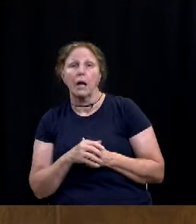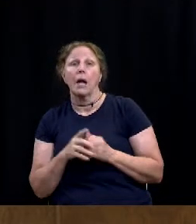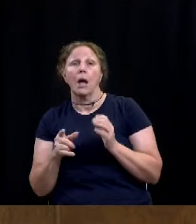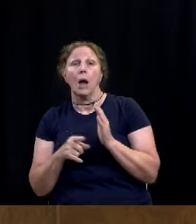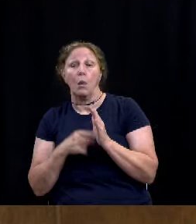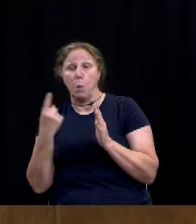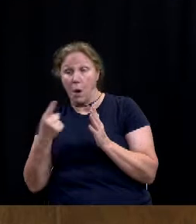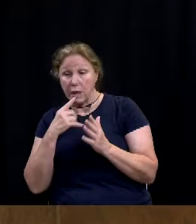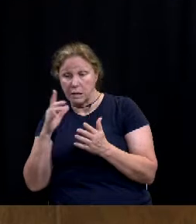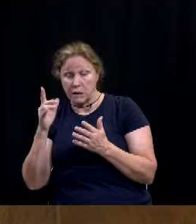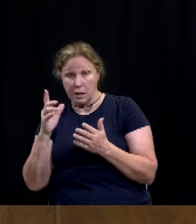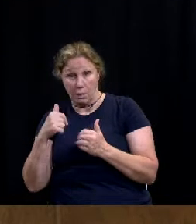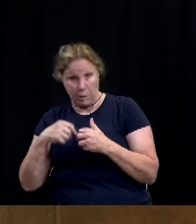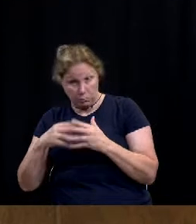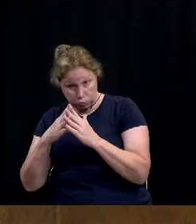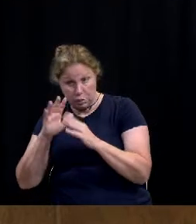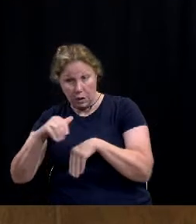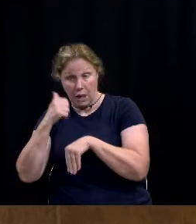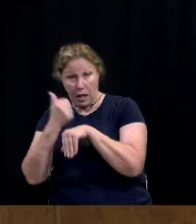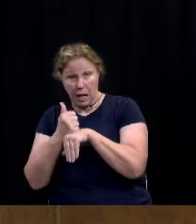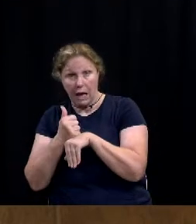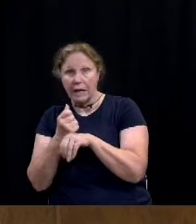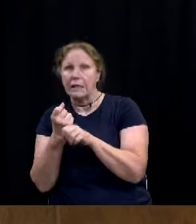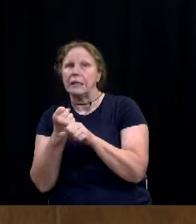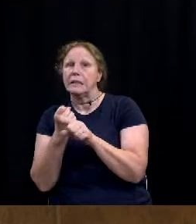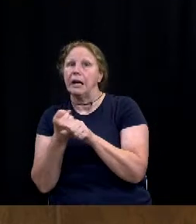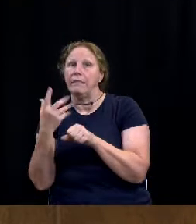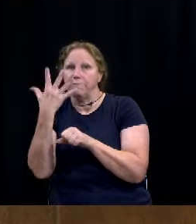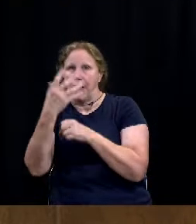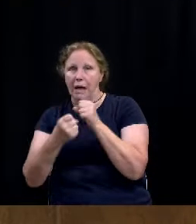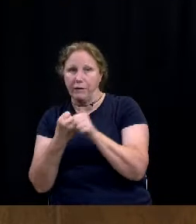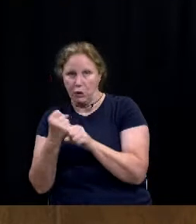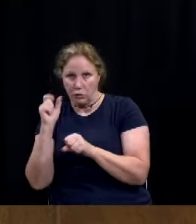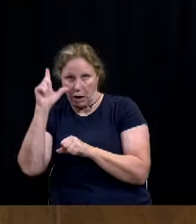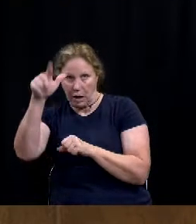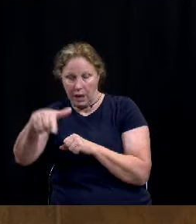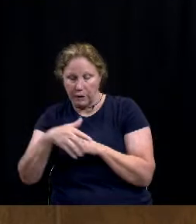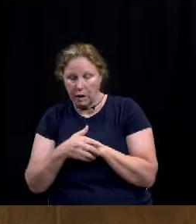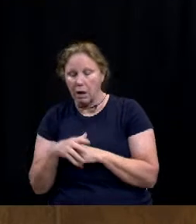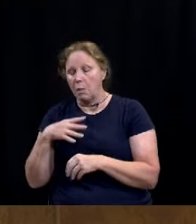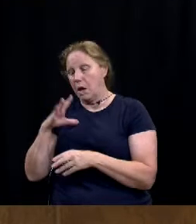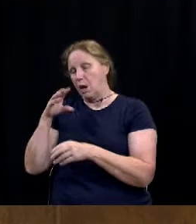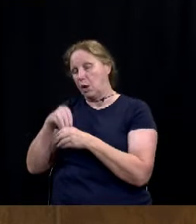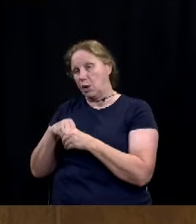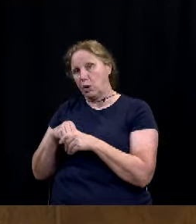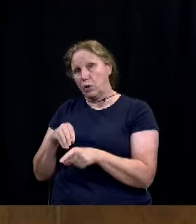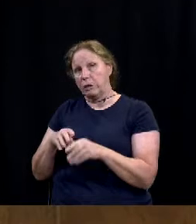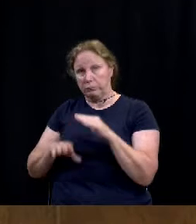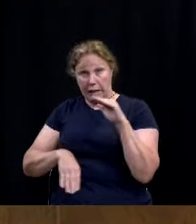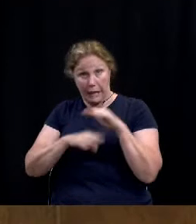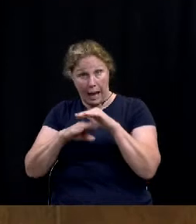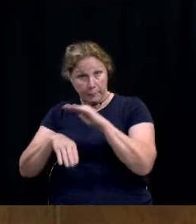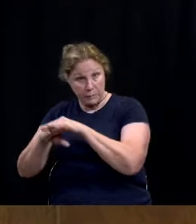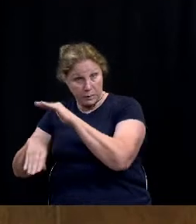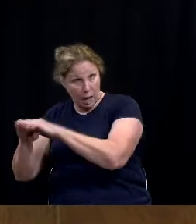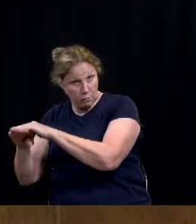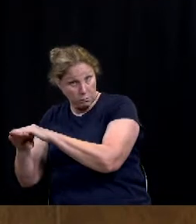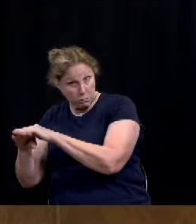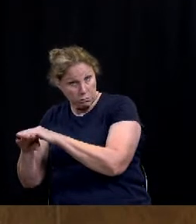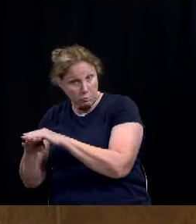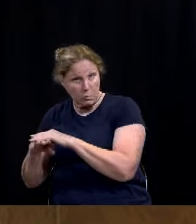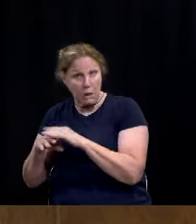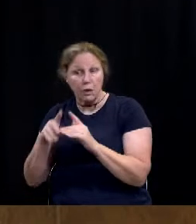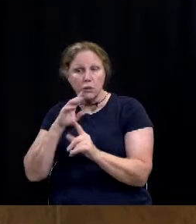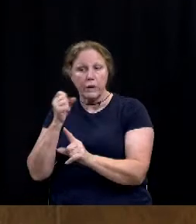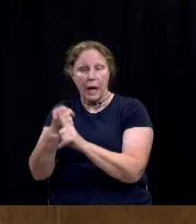are fully implemented in year five. We've also included caps to limit commercial impact